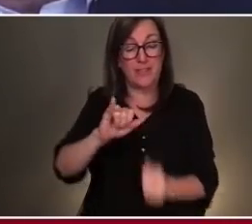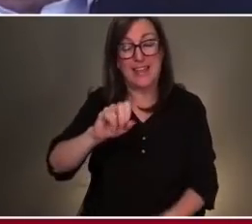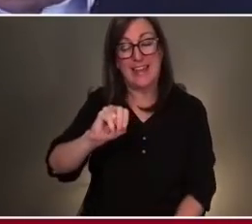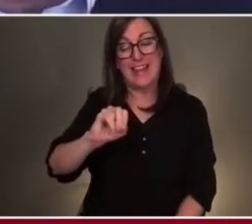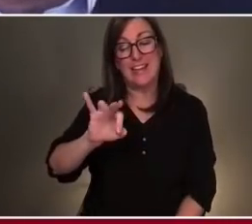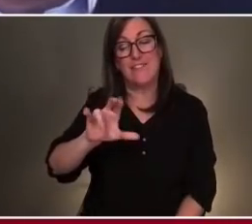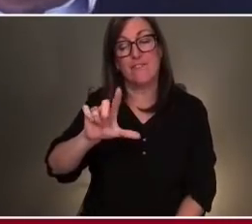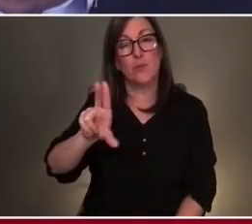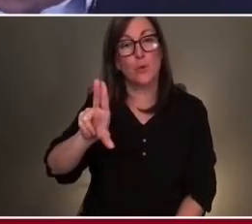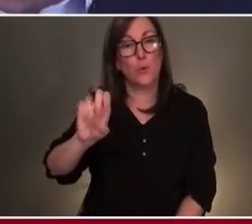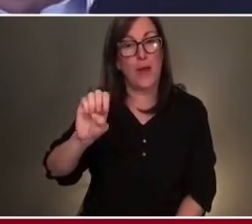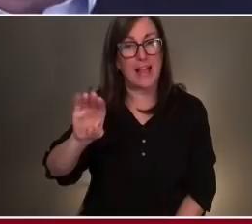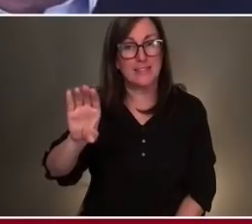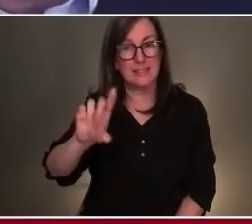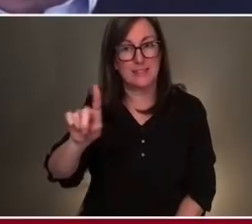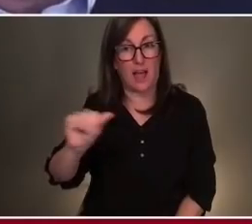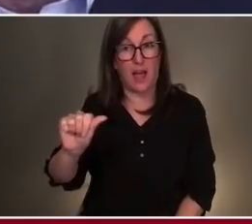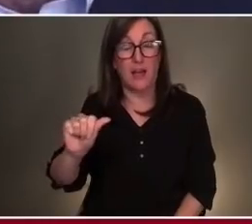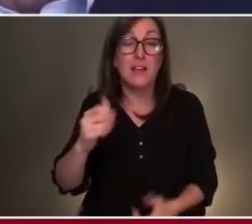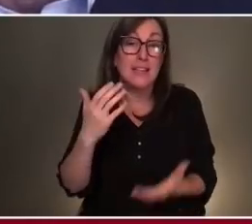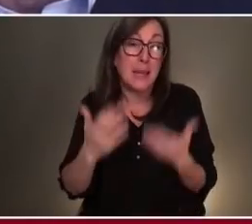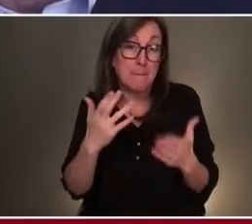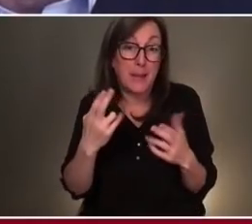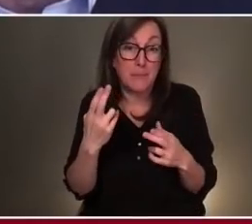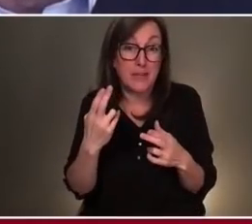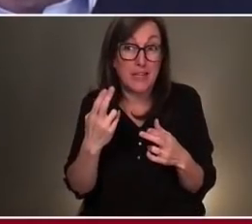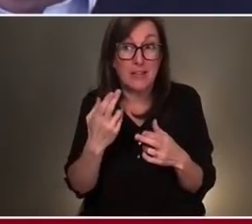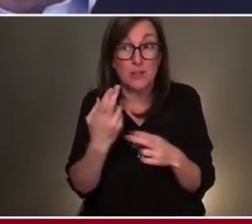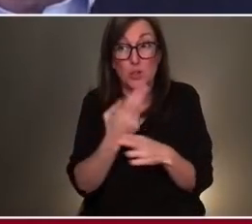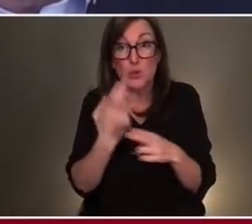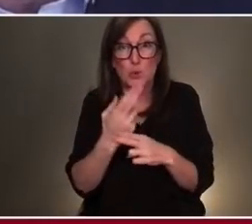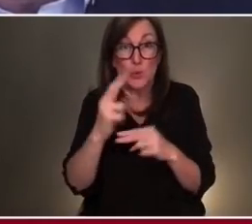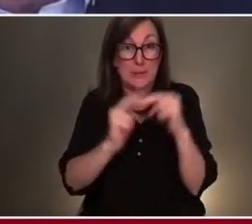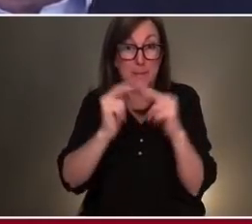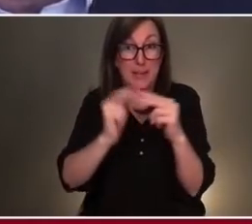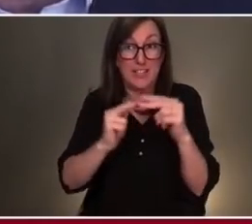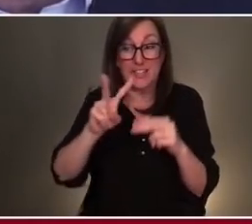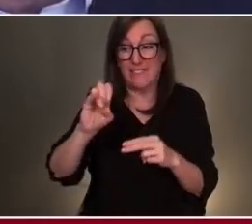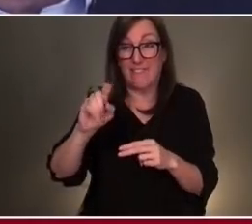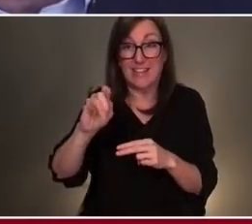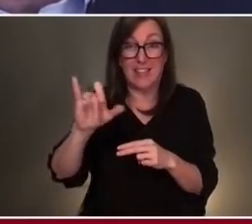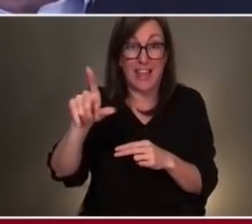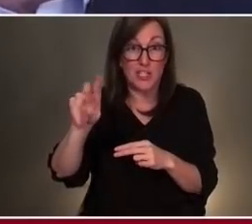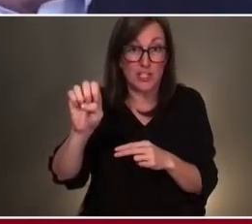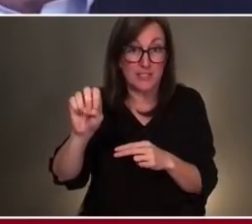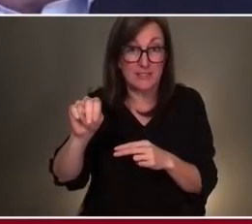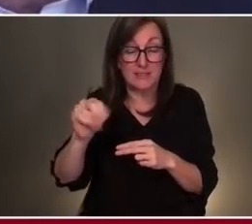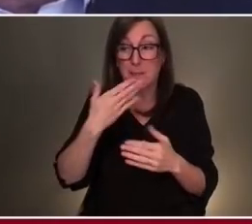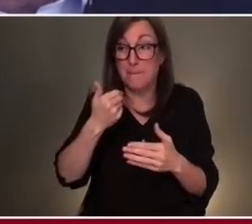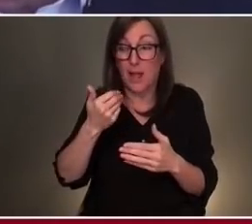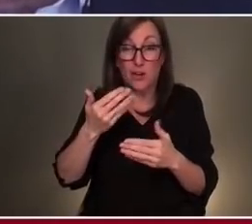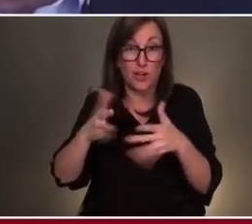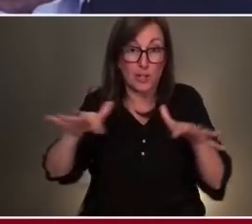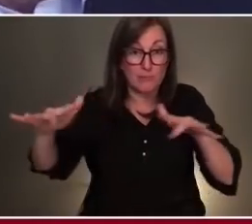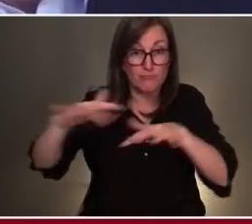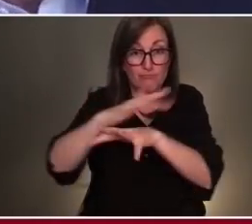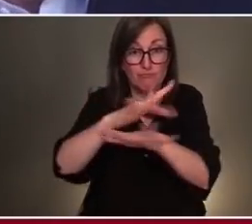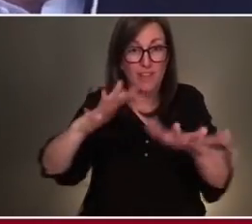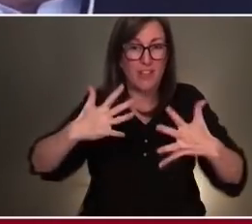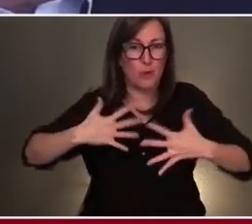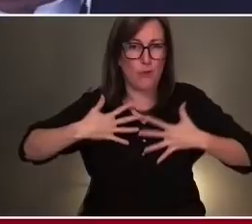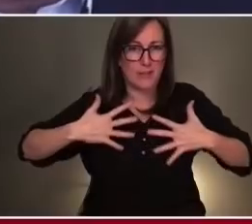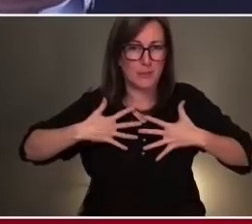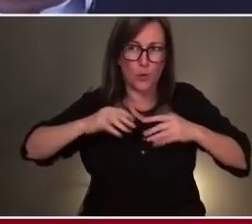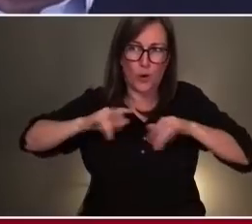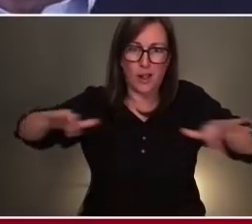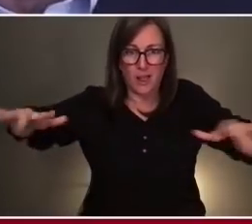building ventilation in an energy-efficient way, you know, look at all the good that that means in terms of respiratory pathogens. I mean,